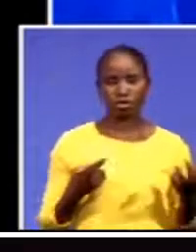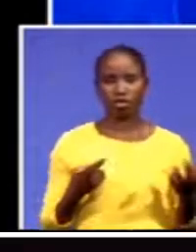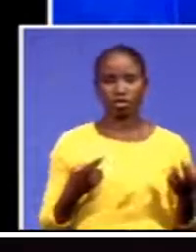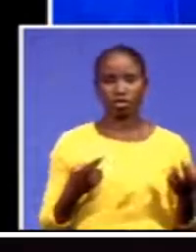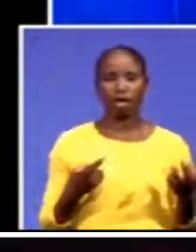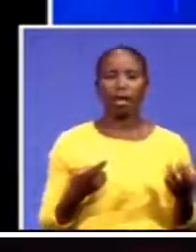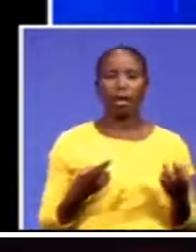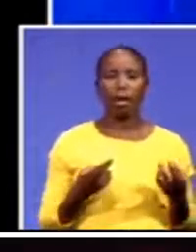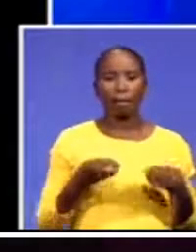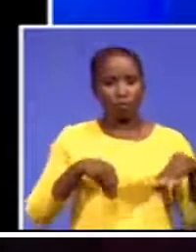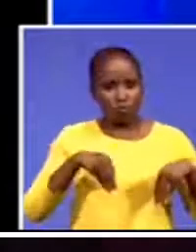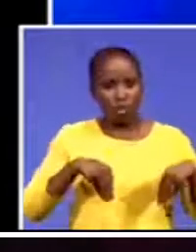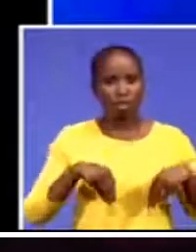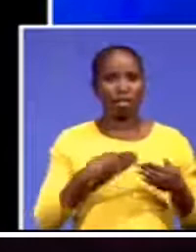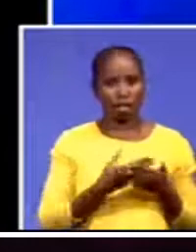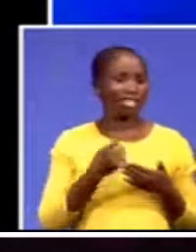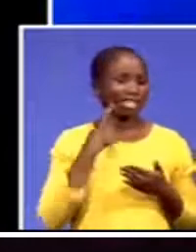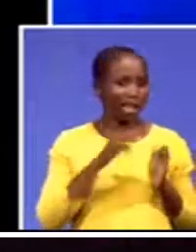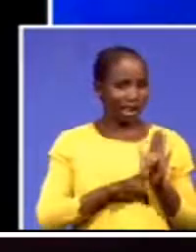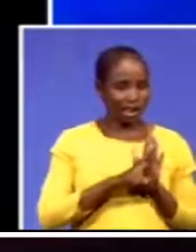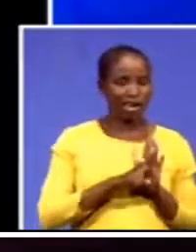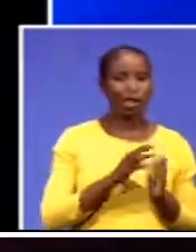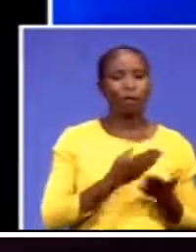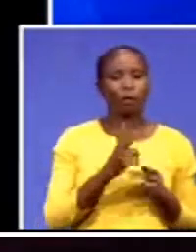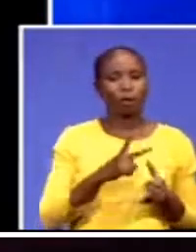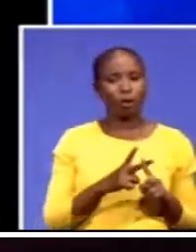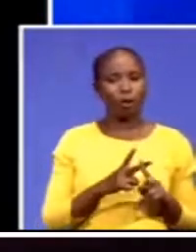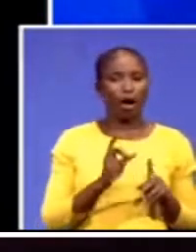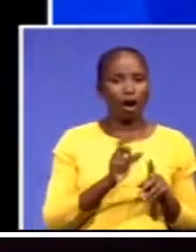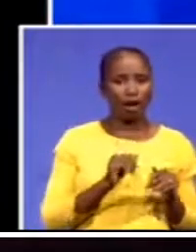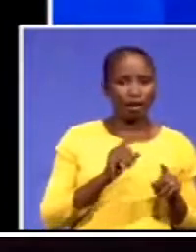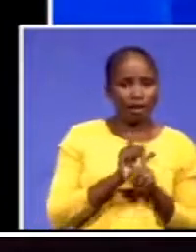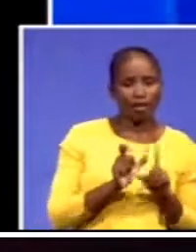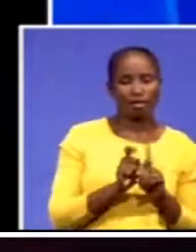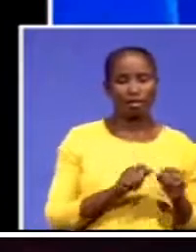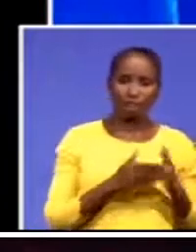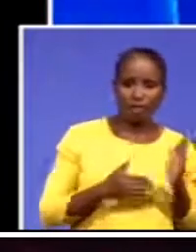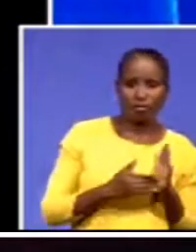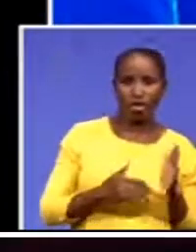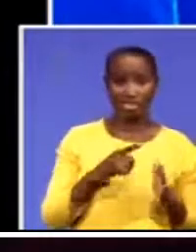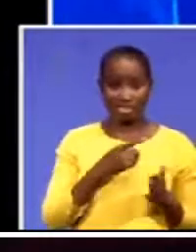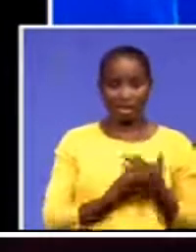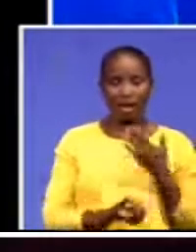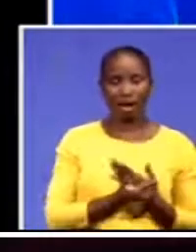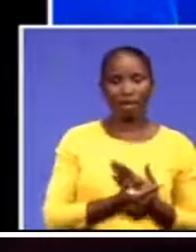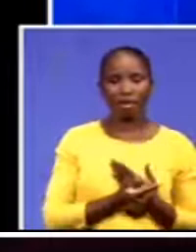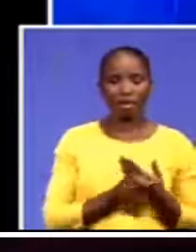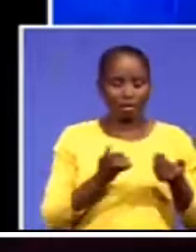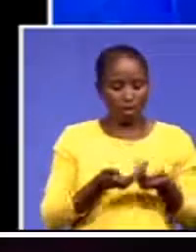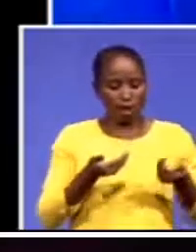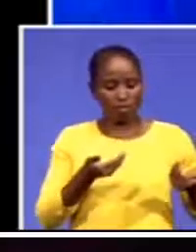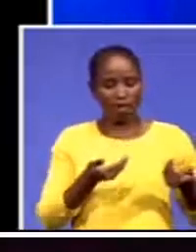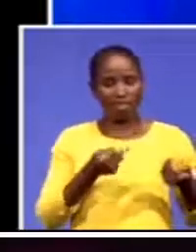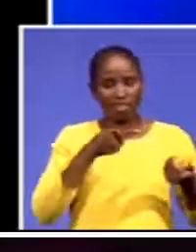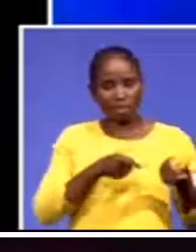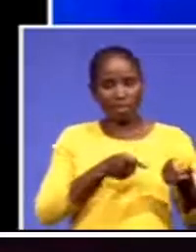sociocultural barriers, that are continuing to divide Africa, thereby leaving it prone to exploitation of